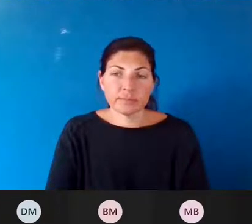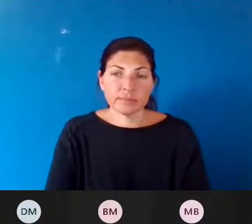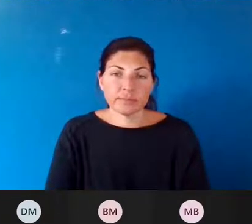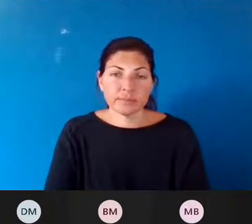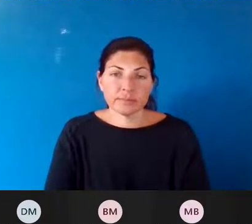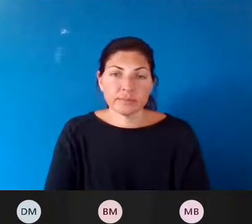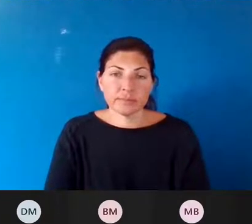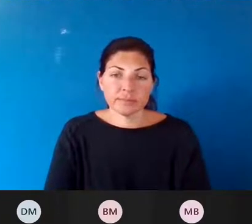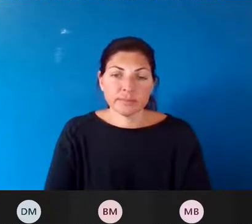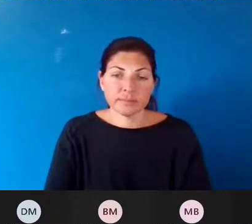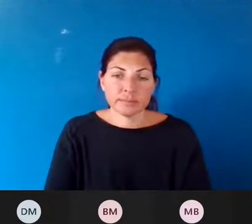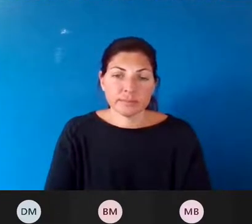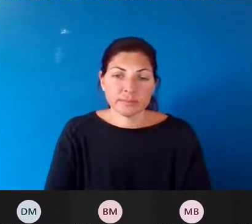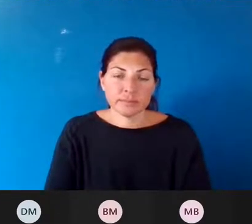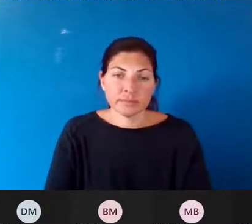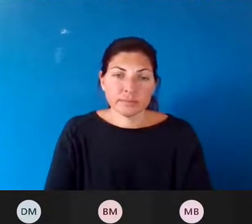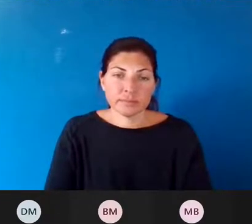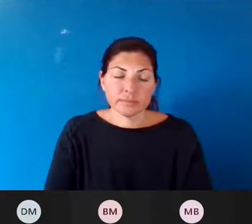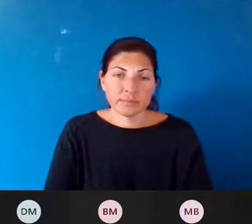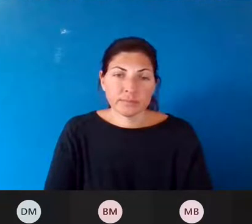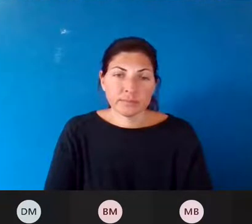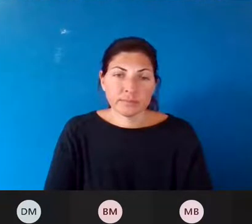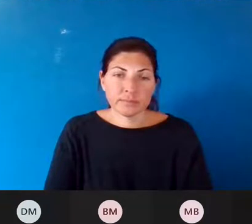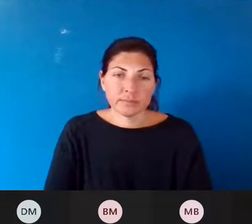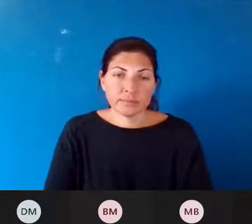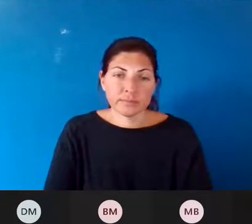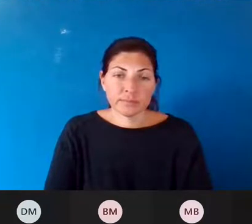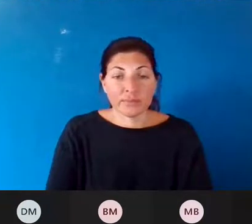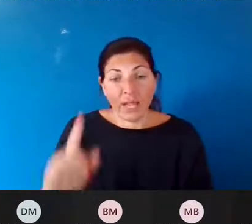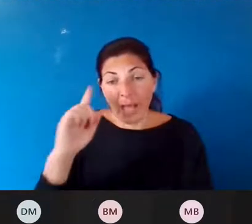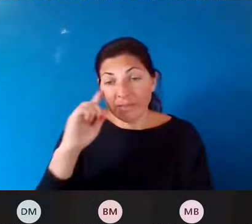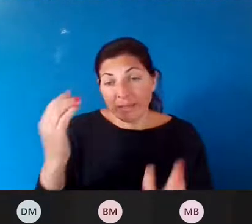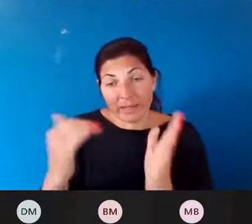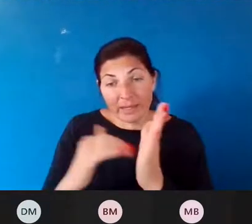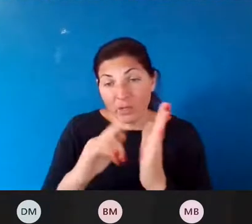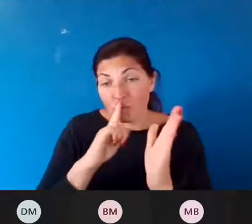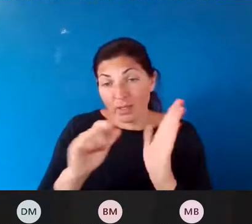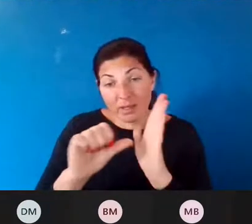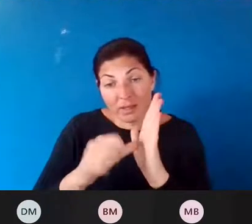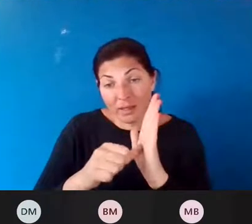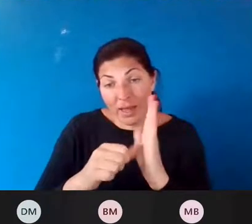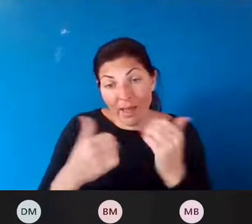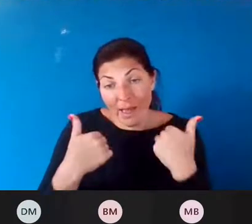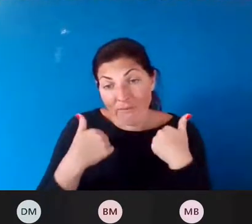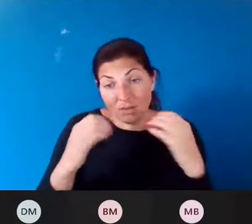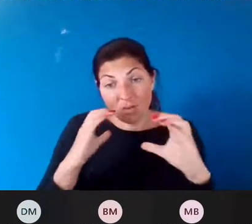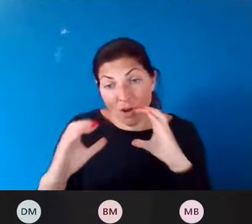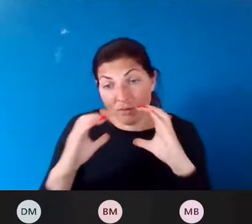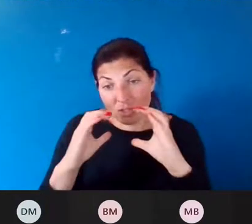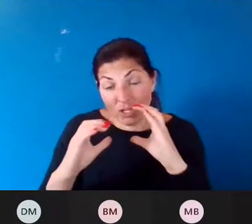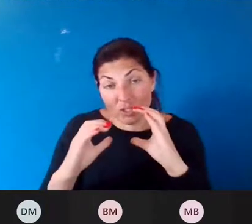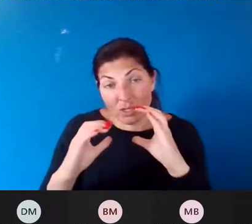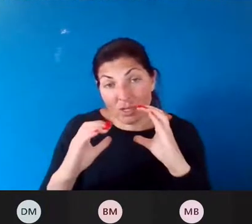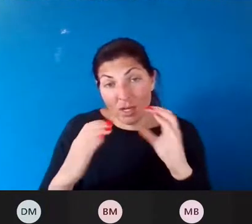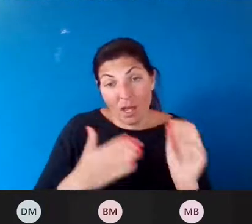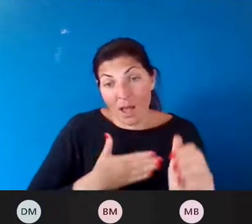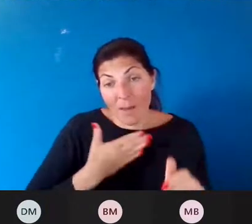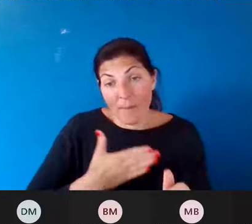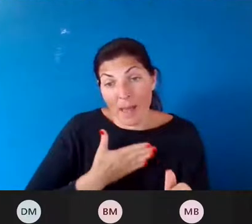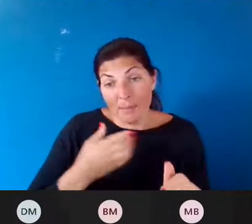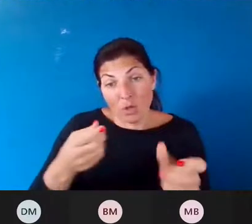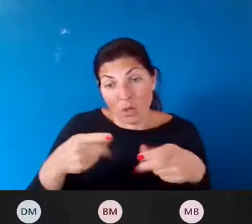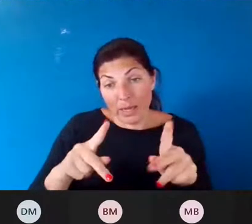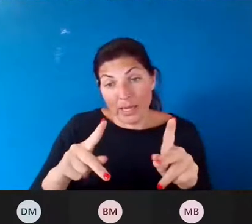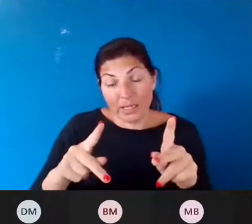You know, I don't want to be trite about it, but I think we do this by having this conversation. I'm delighted you're having this conversation, delighted you're hosting this